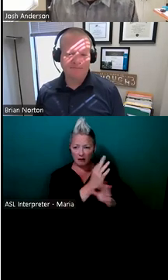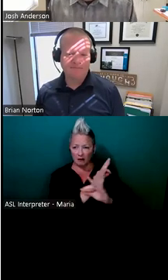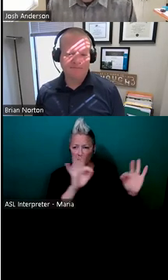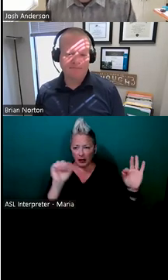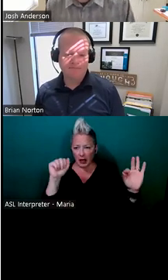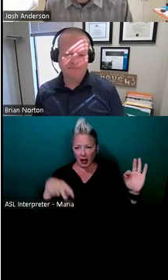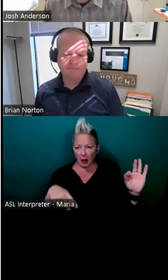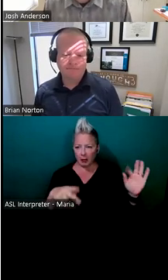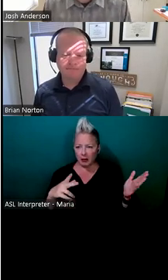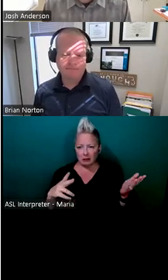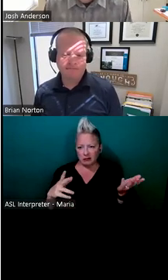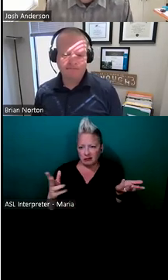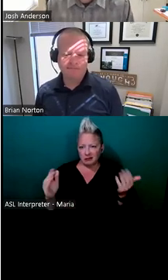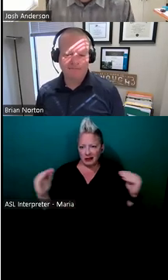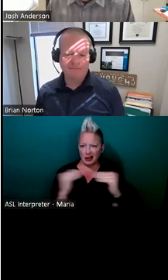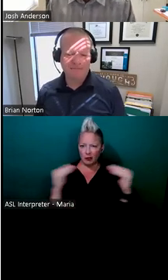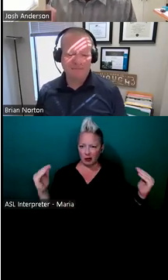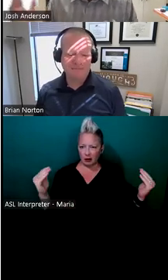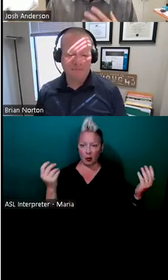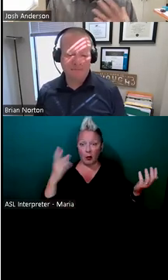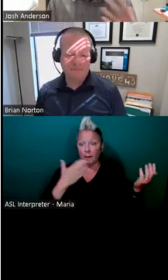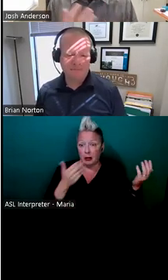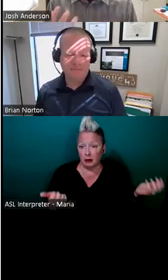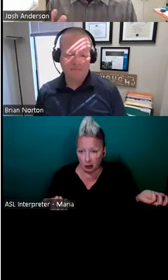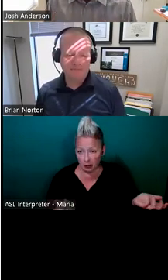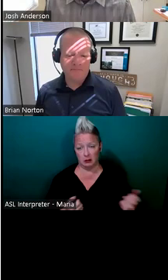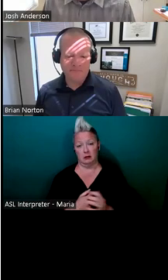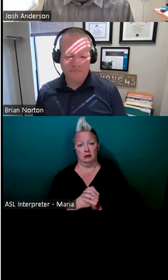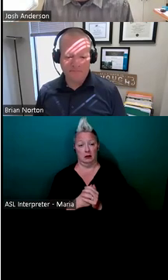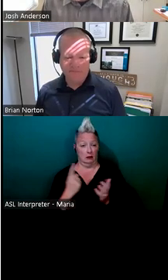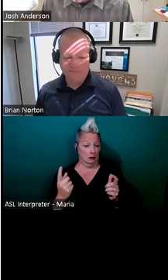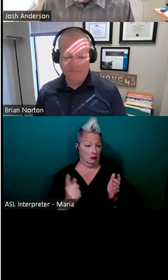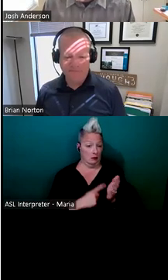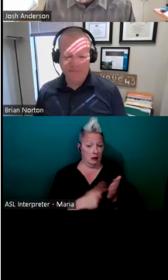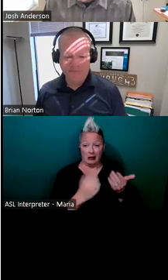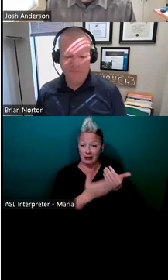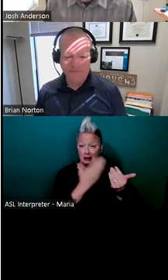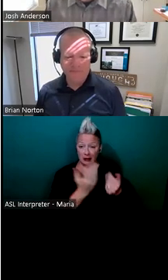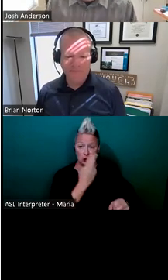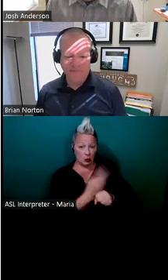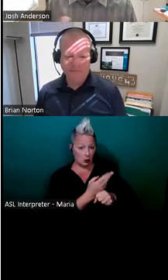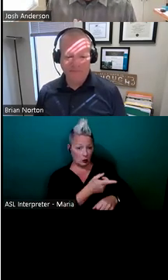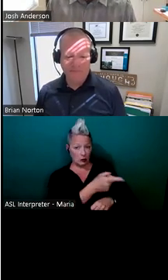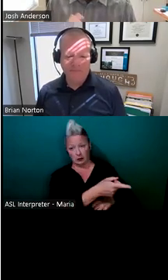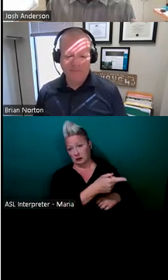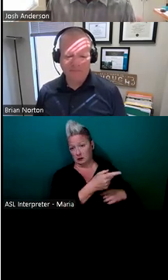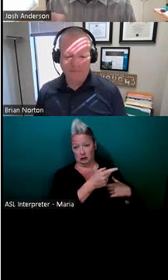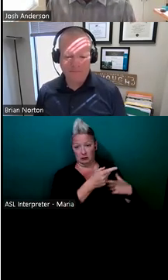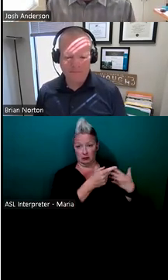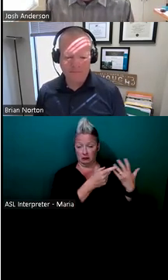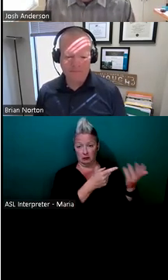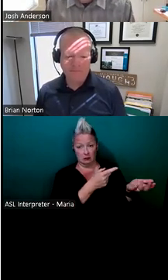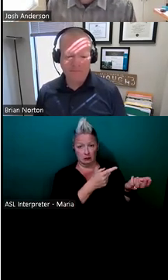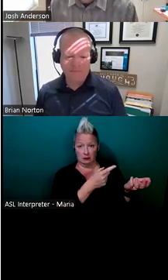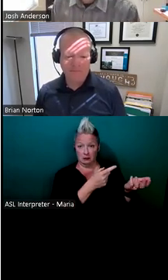does the same thing or some other readily available technology, be it consumer, uh, or